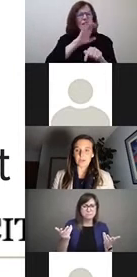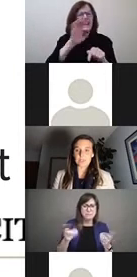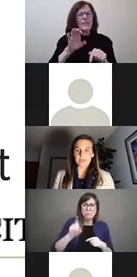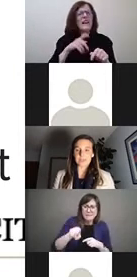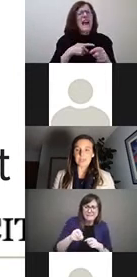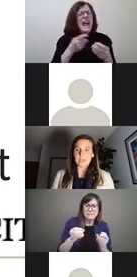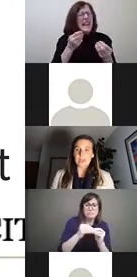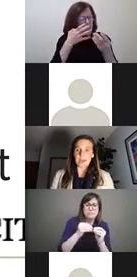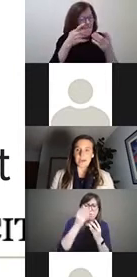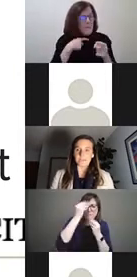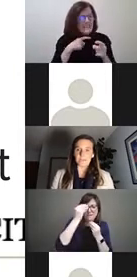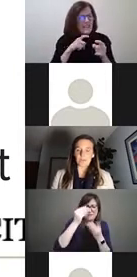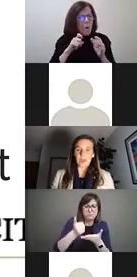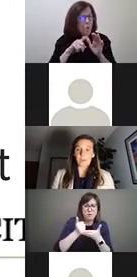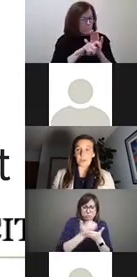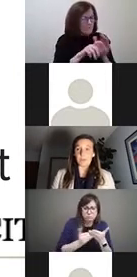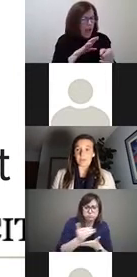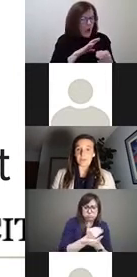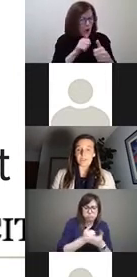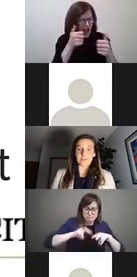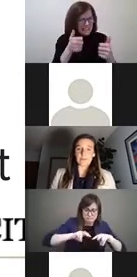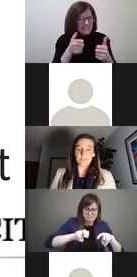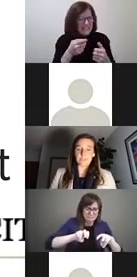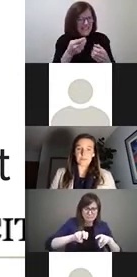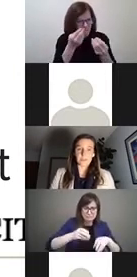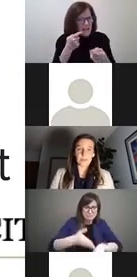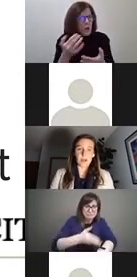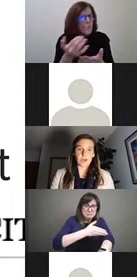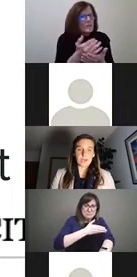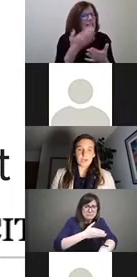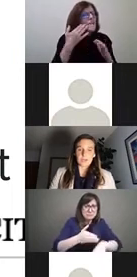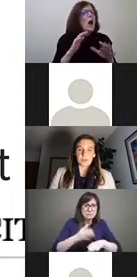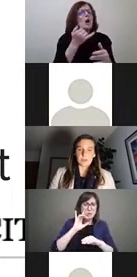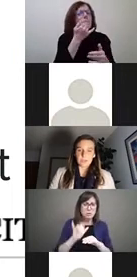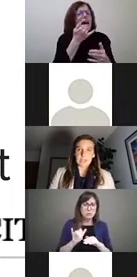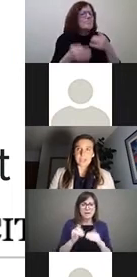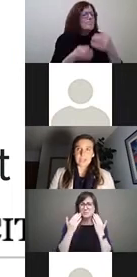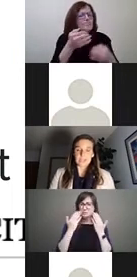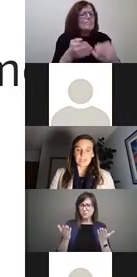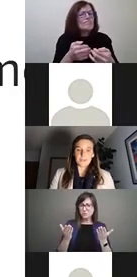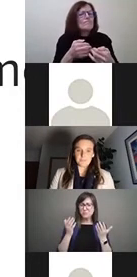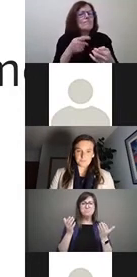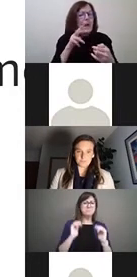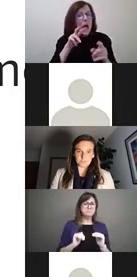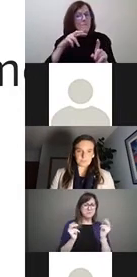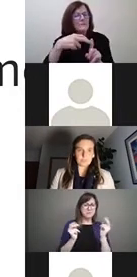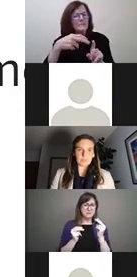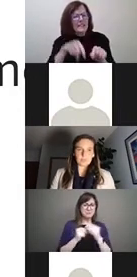understand how we're doing in some of this regard. So we'll go to the next slide here.